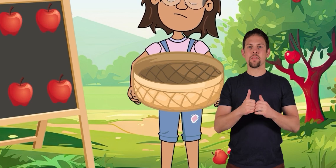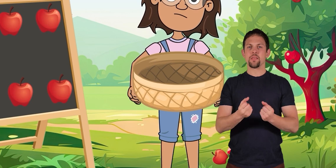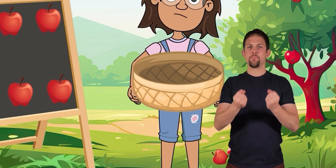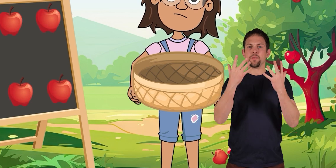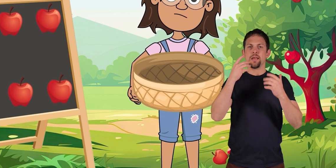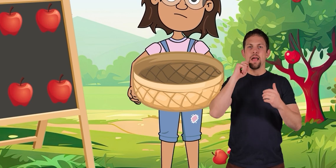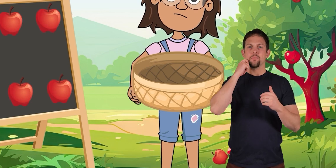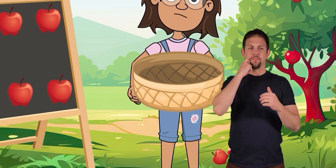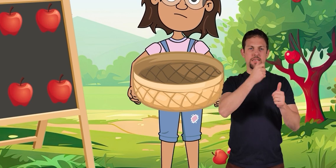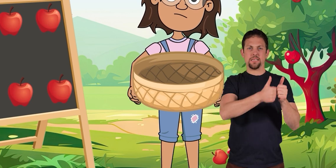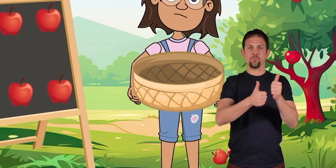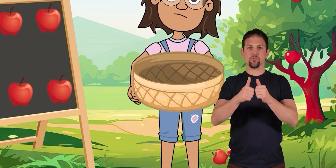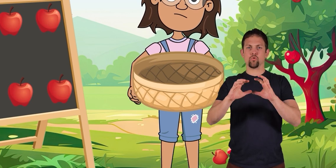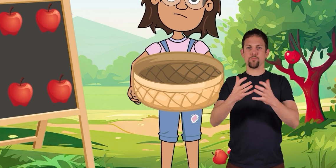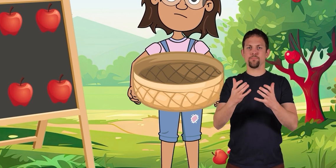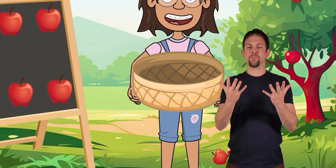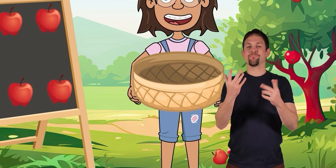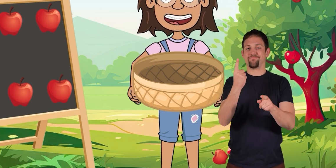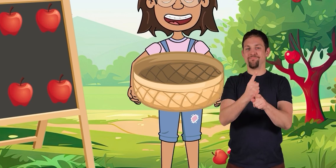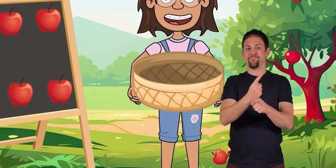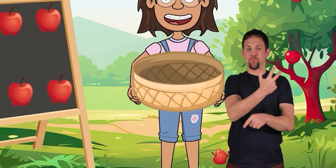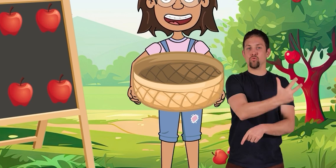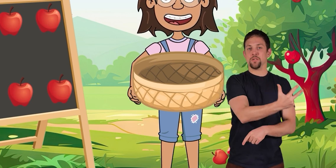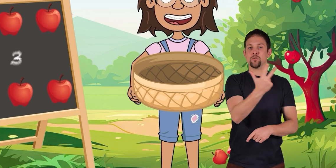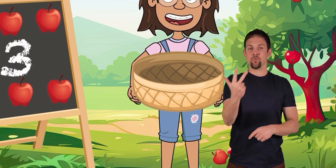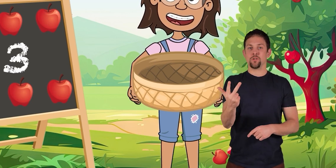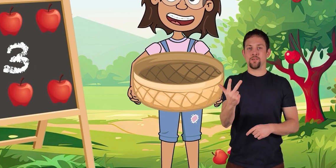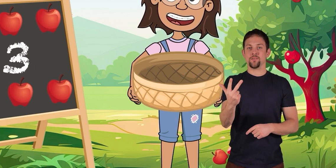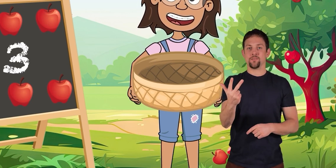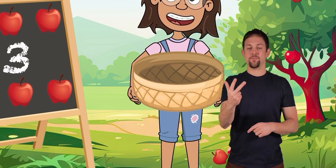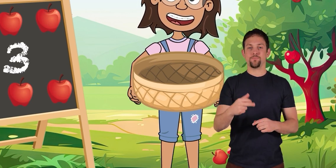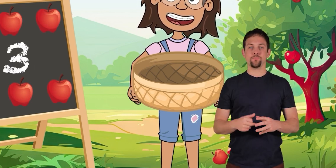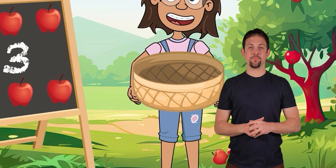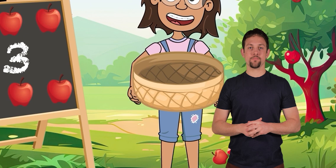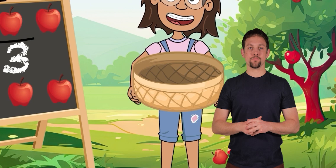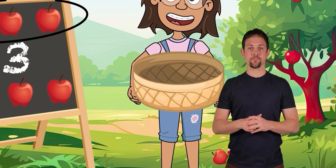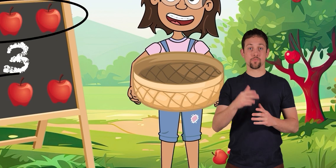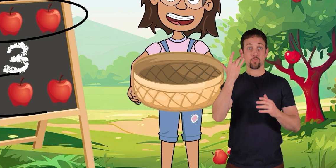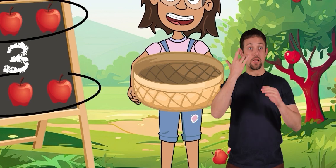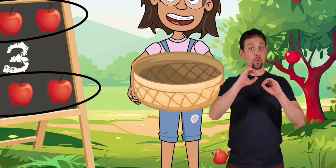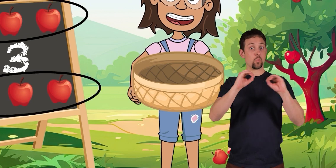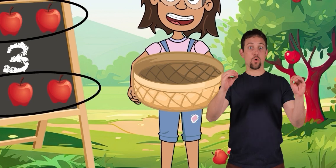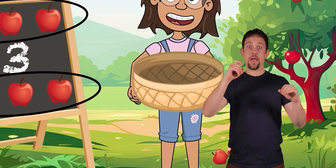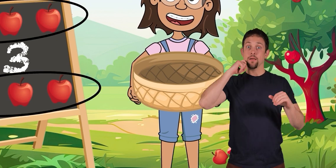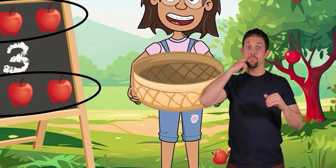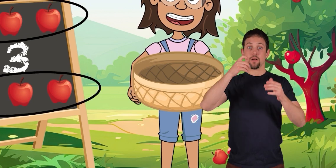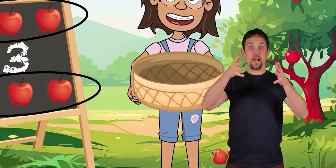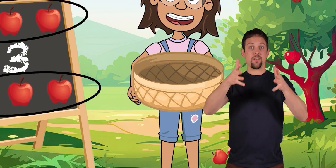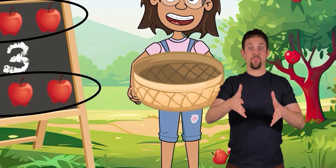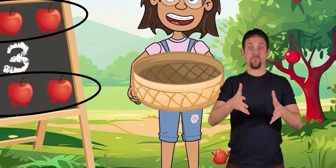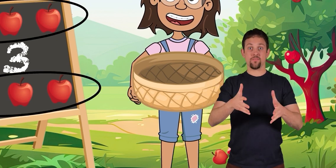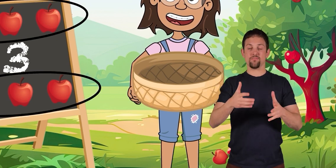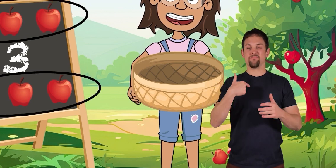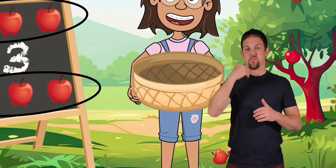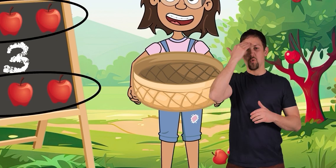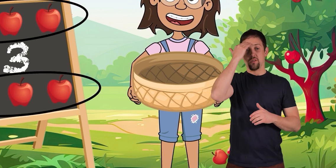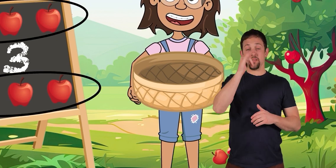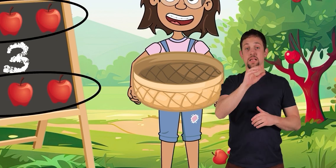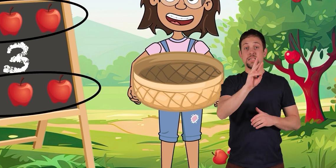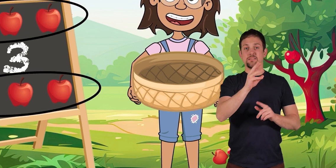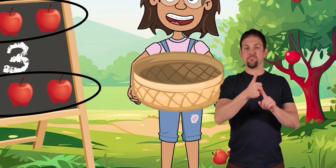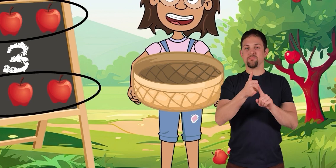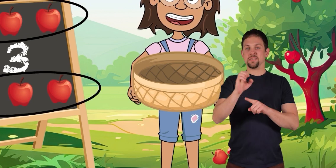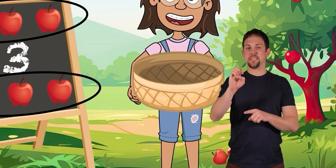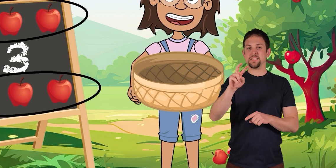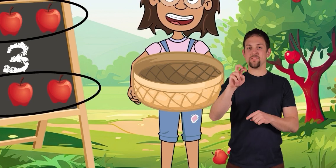apples are in each group? That's right! It's 3. Because there are no apples left over, we know